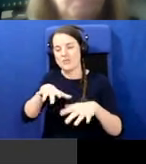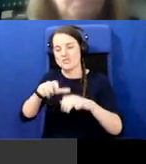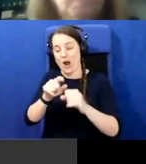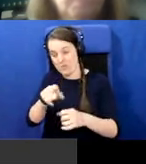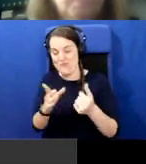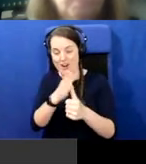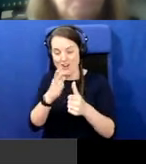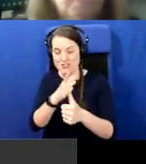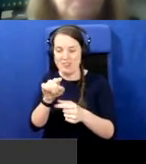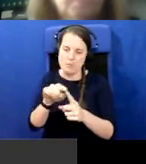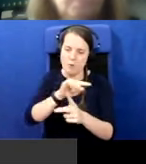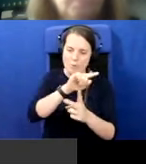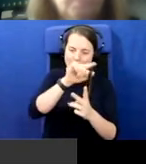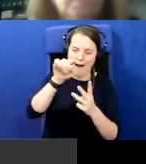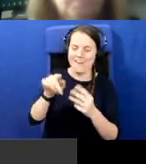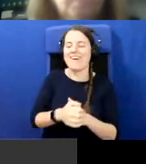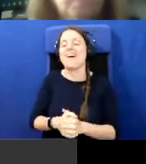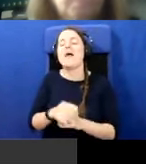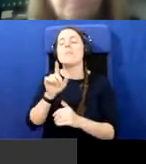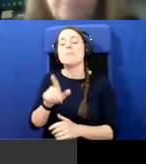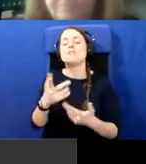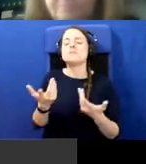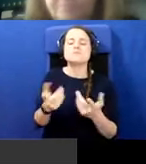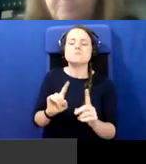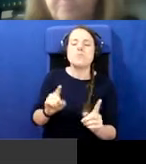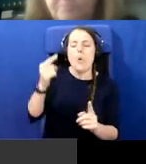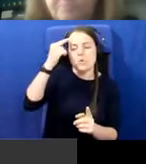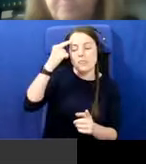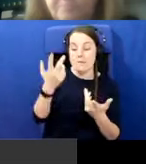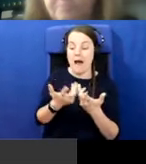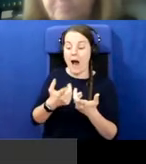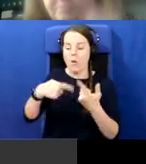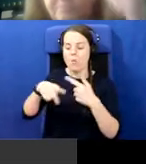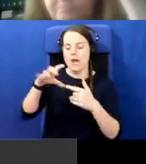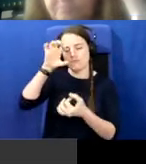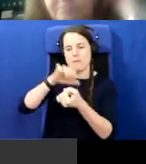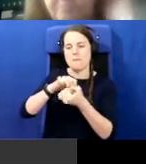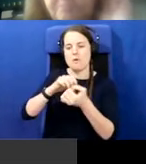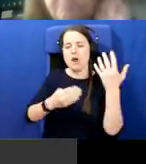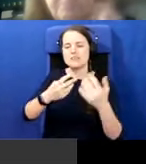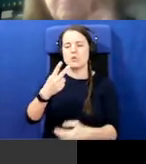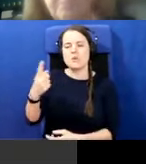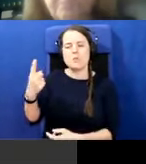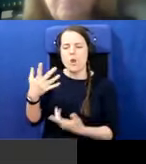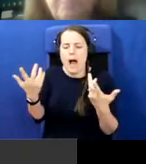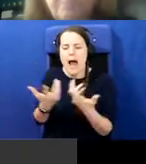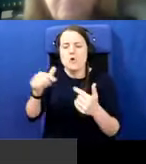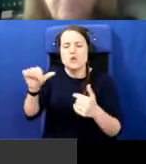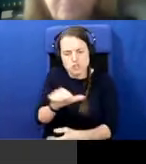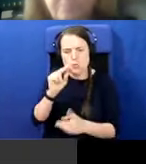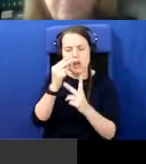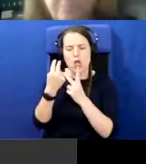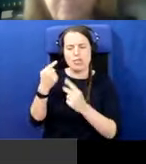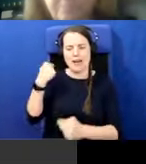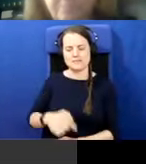what do you make of, of, you know, how we're looking at 1921 and how do you think we should look at it? Well, I think we should look at 1921